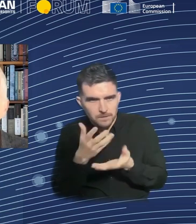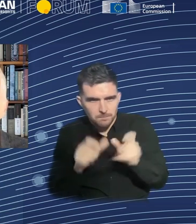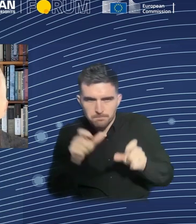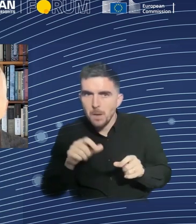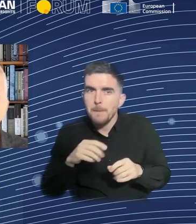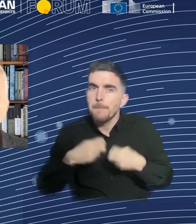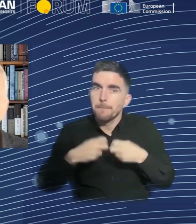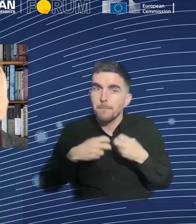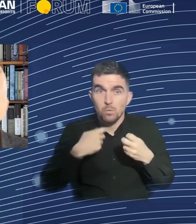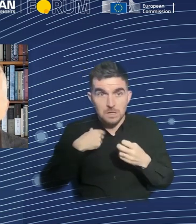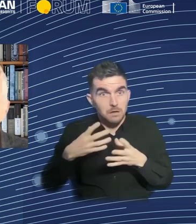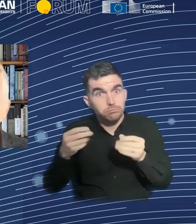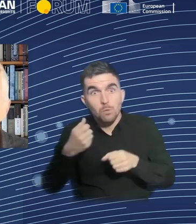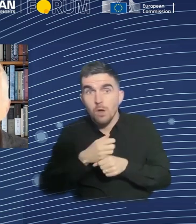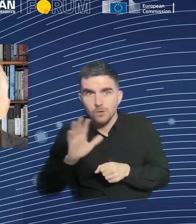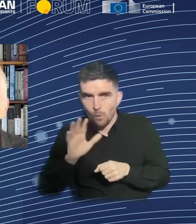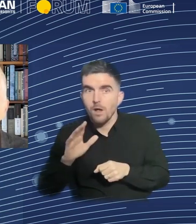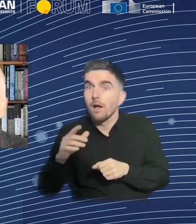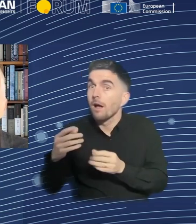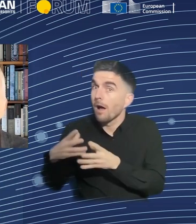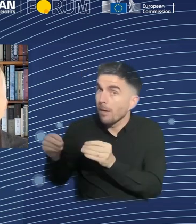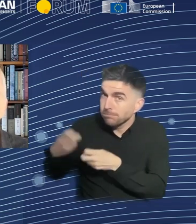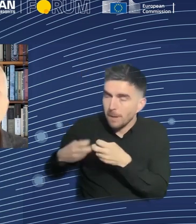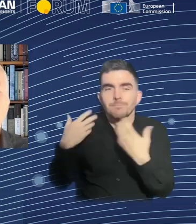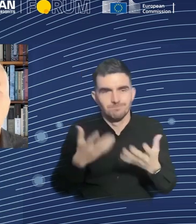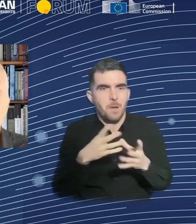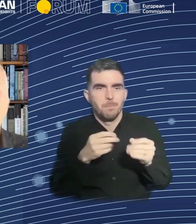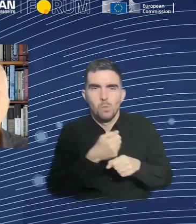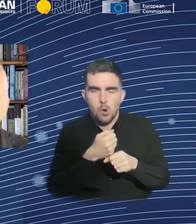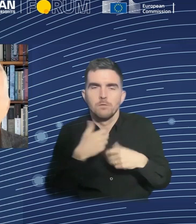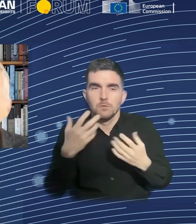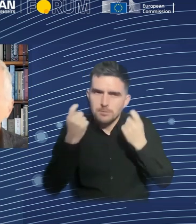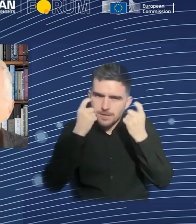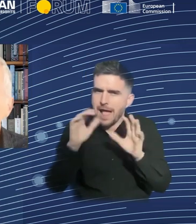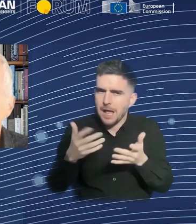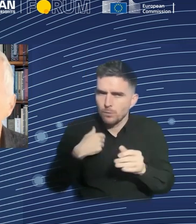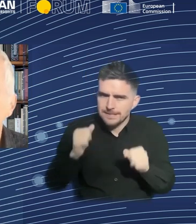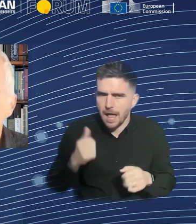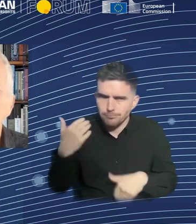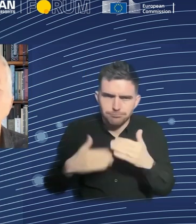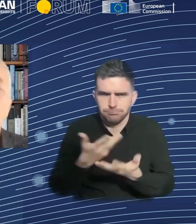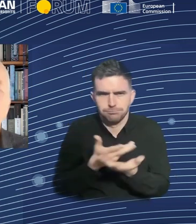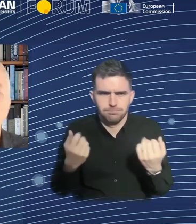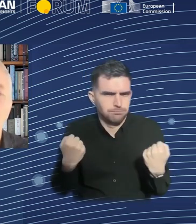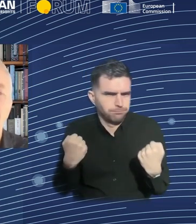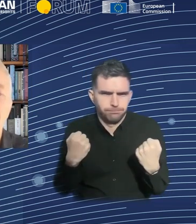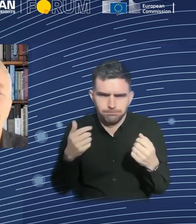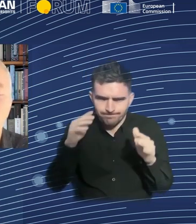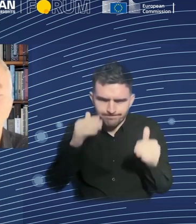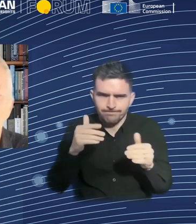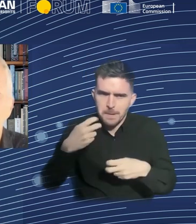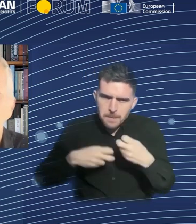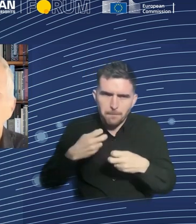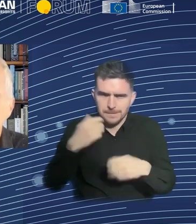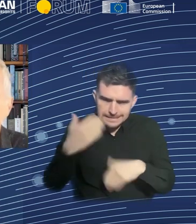power to focus on solving the problems that we really have, rather than the problem that the market currently sets